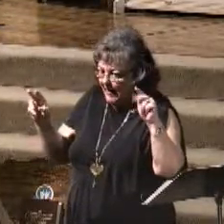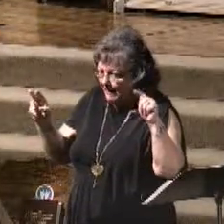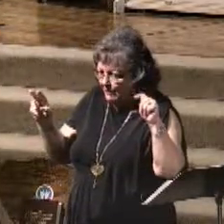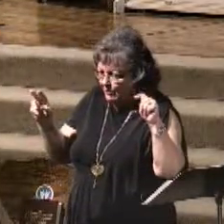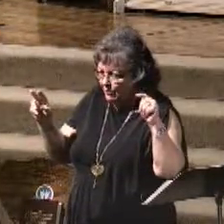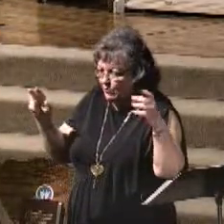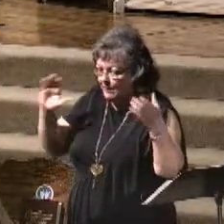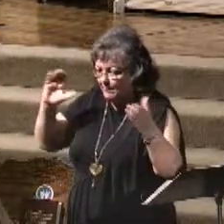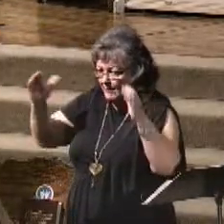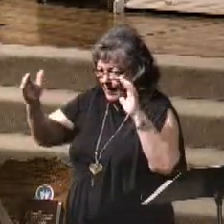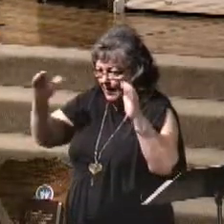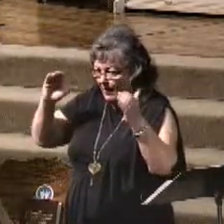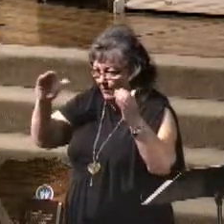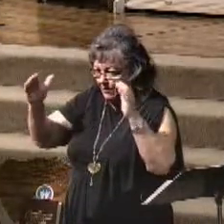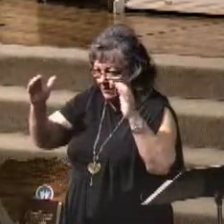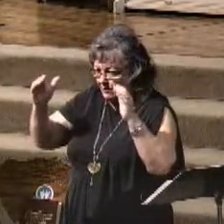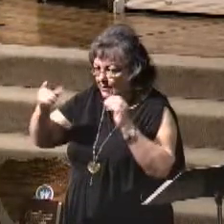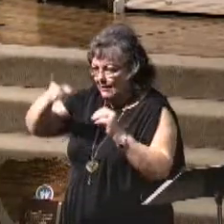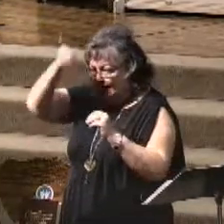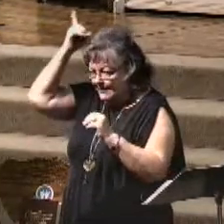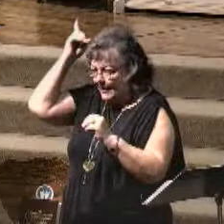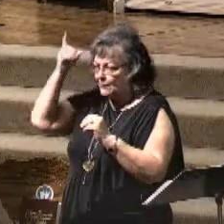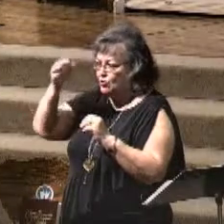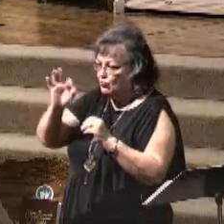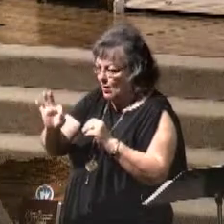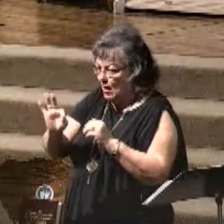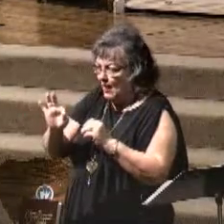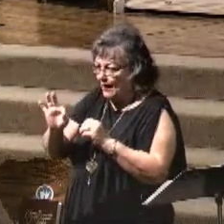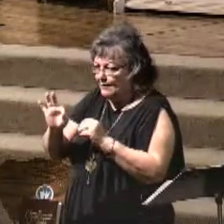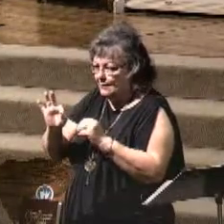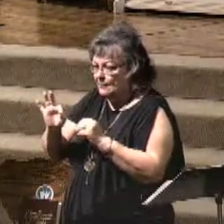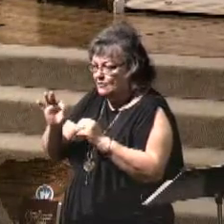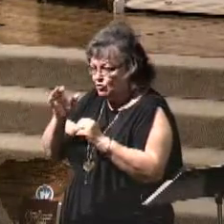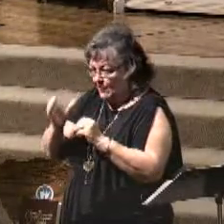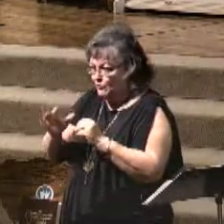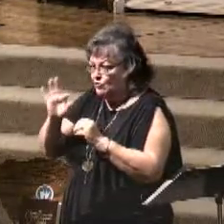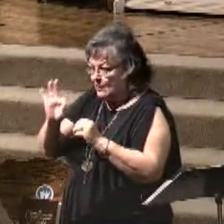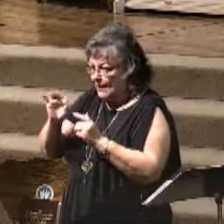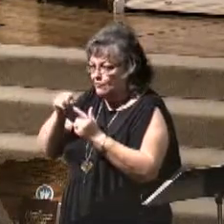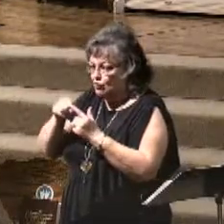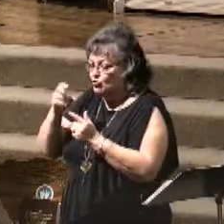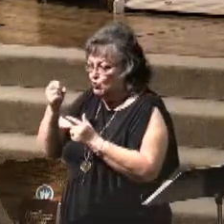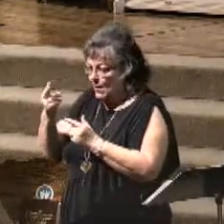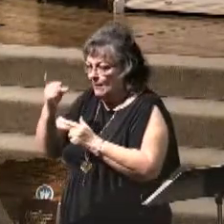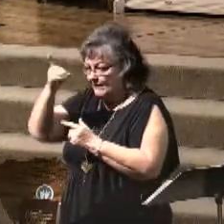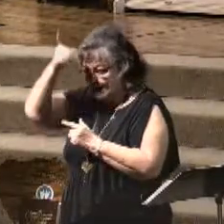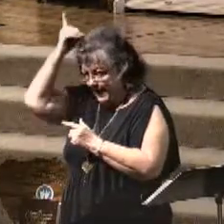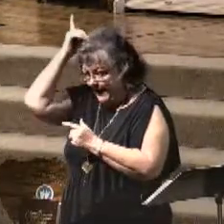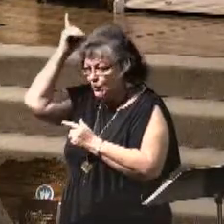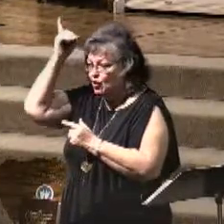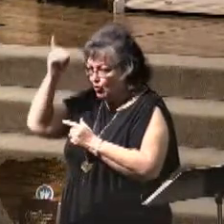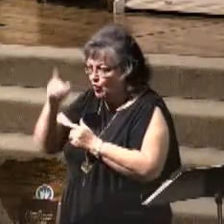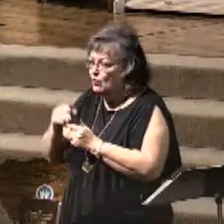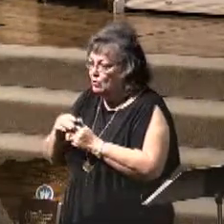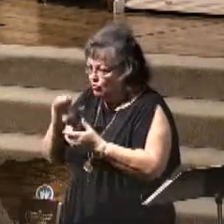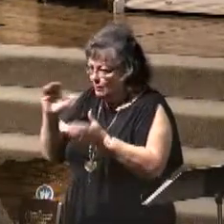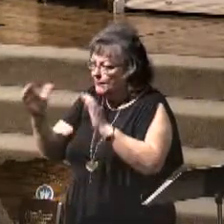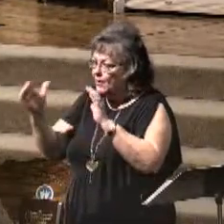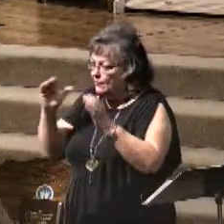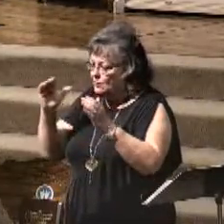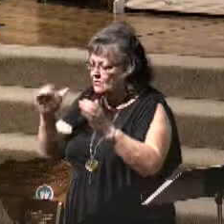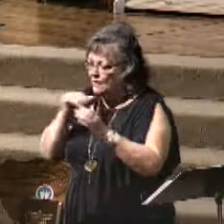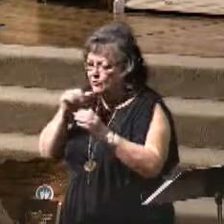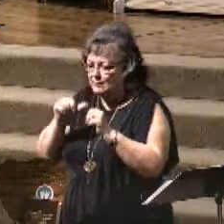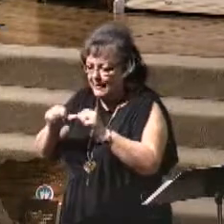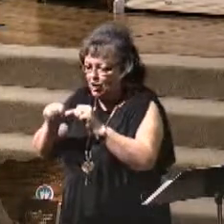through 12 and compare and study the Word of God together. So there are some things, although I'm not going to